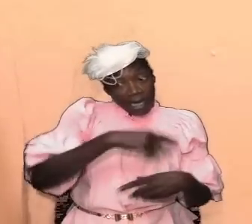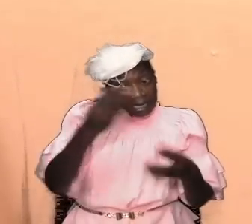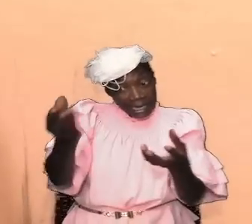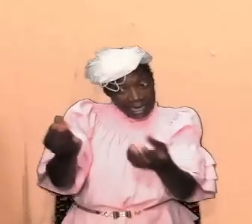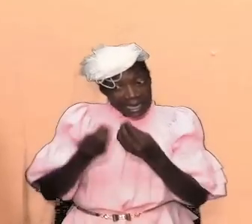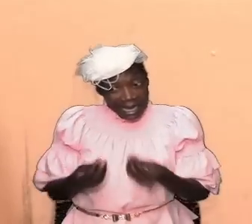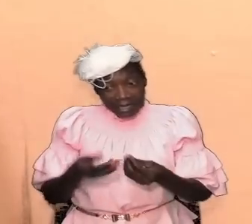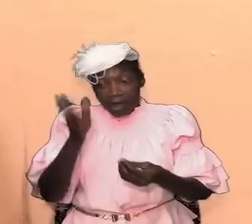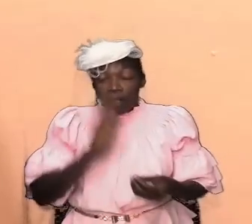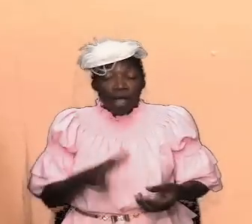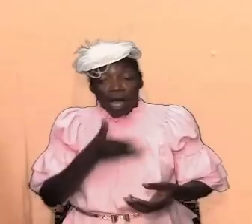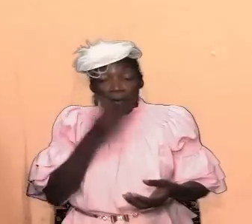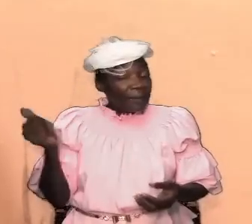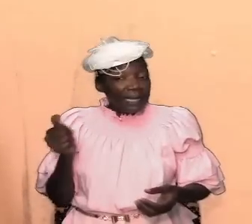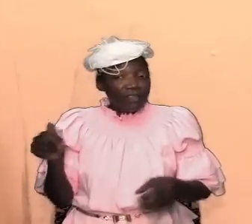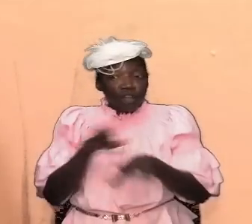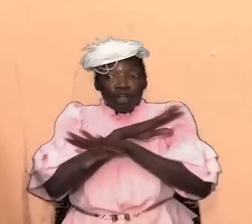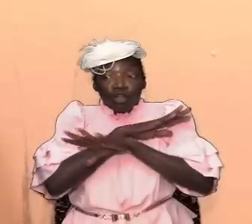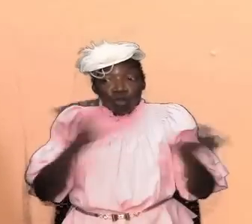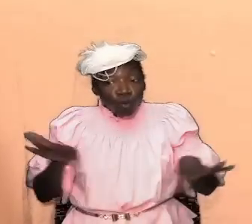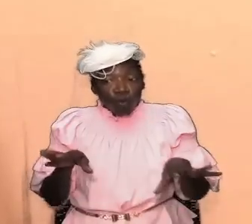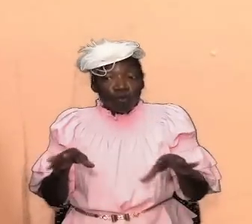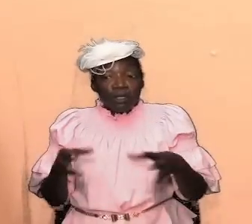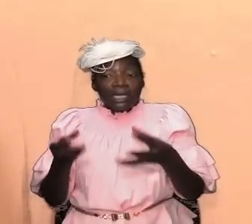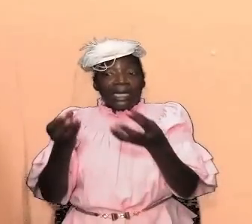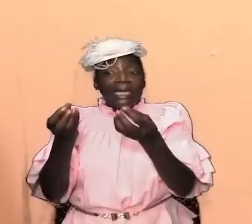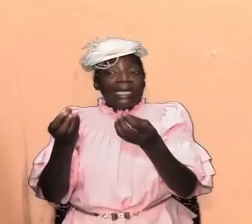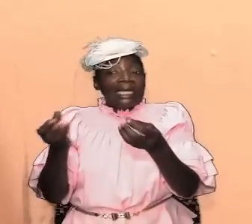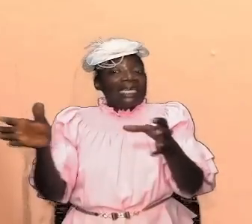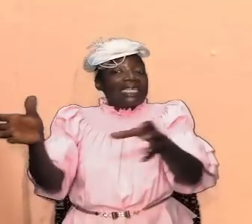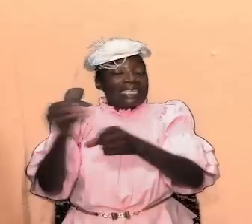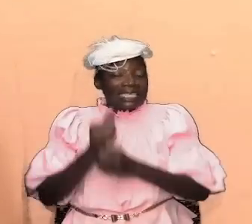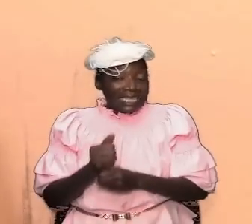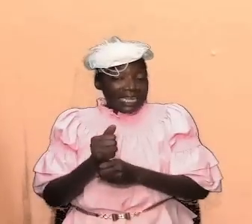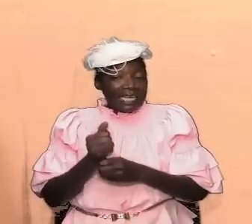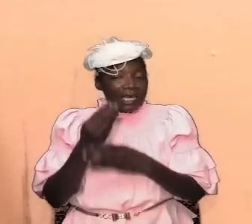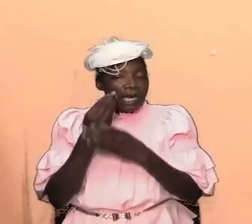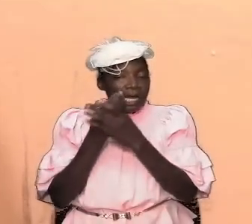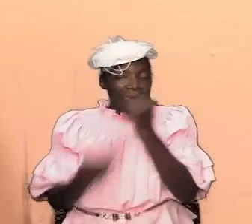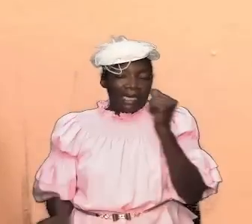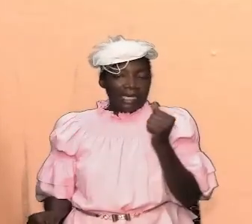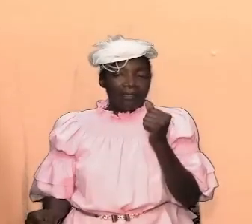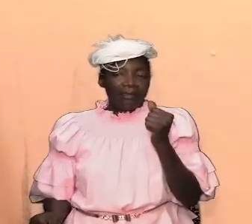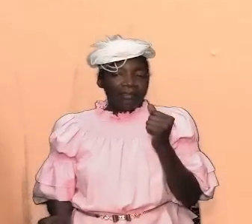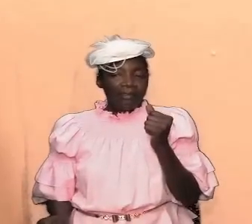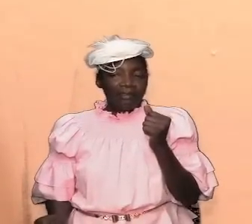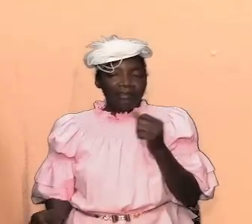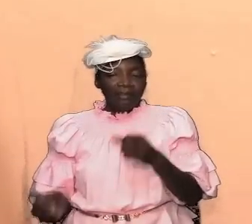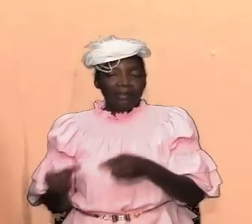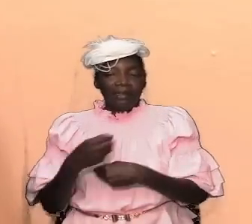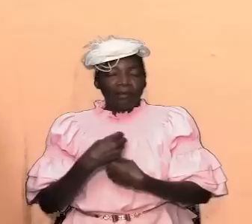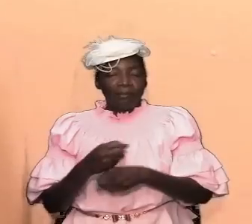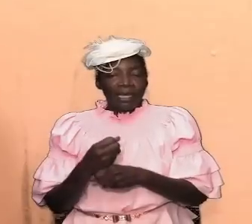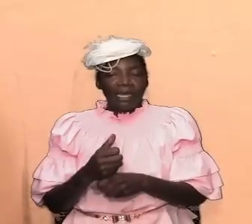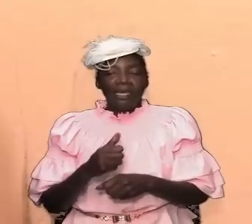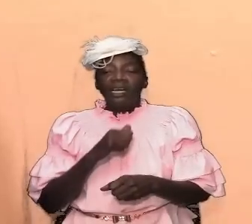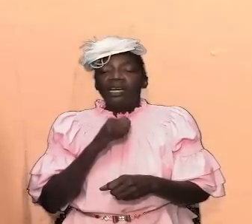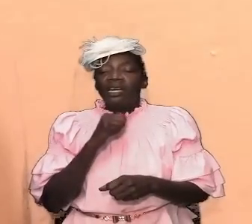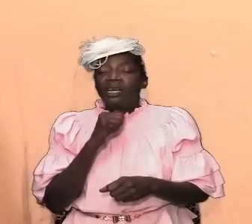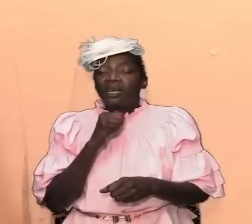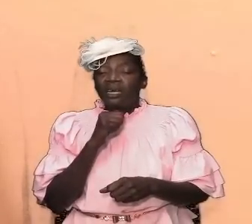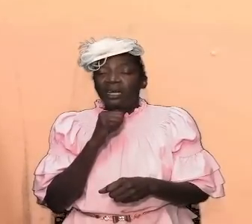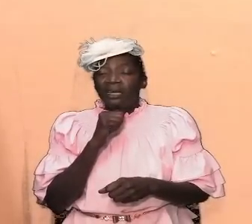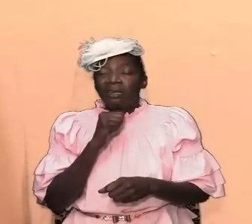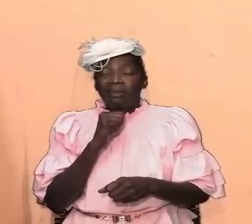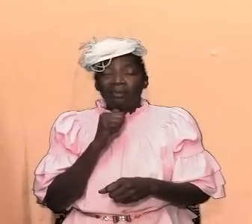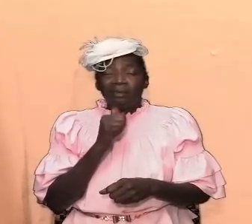do not sickle for less do not let and allow uncircumcised philistines